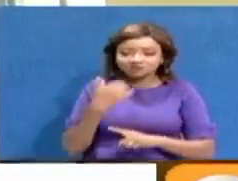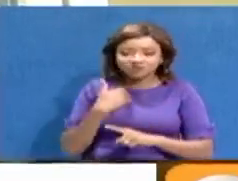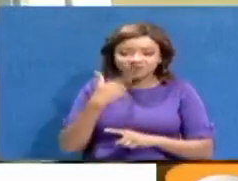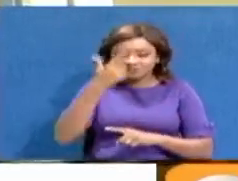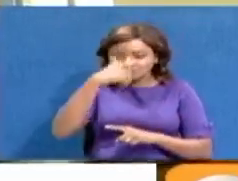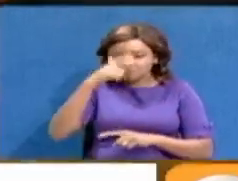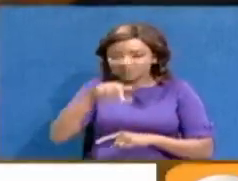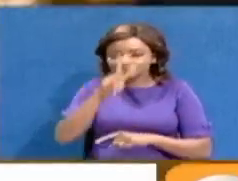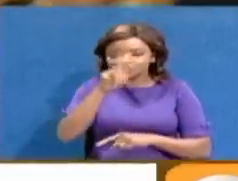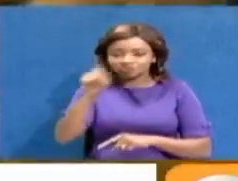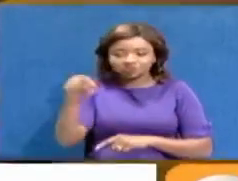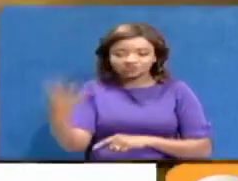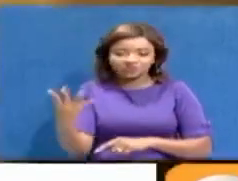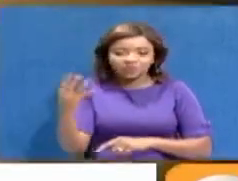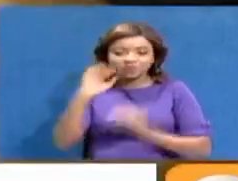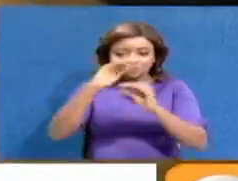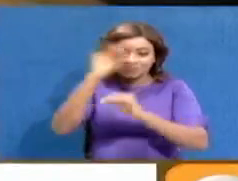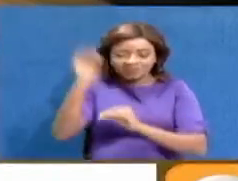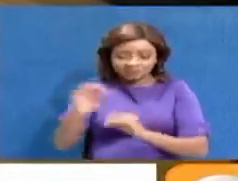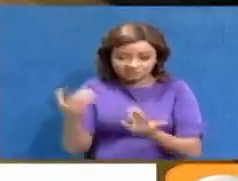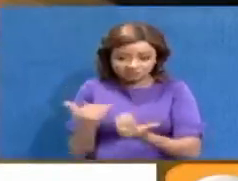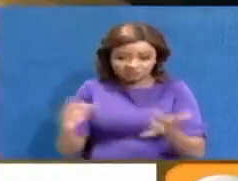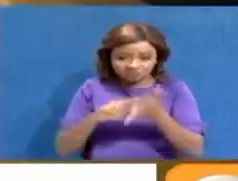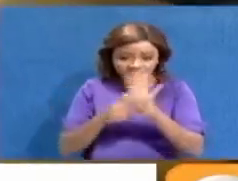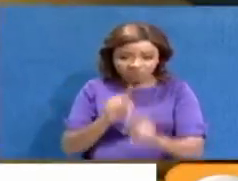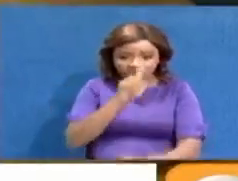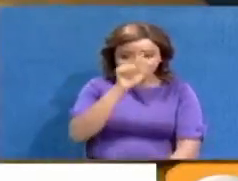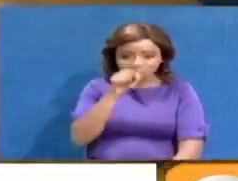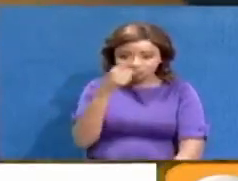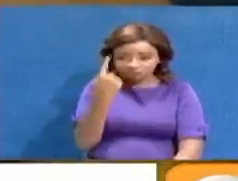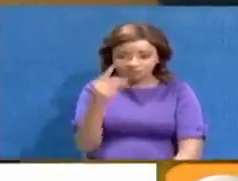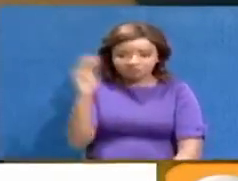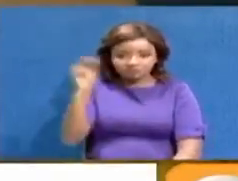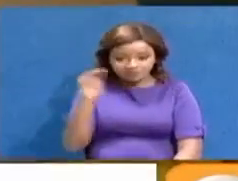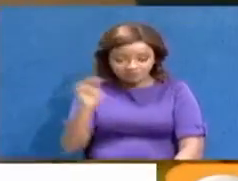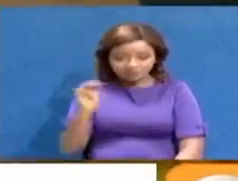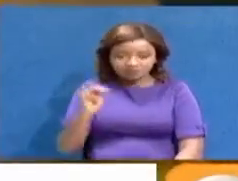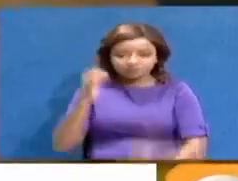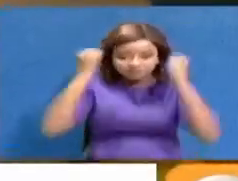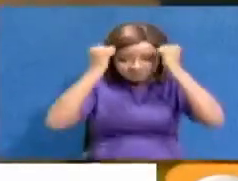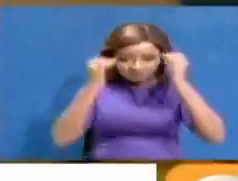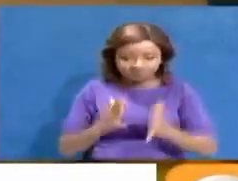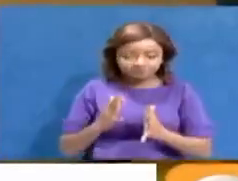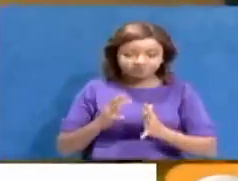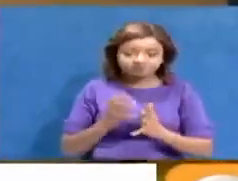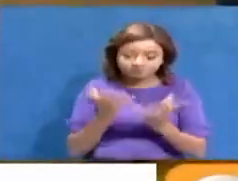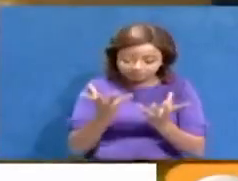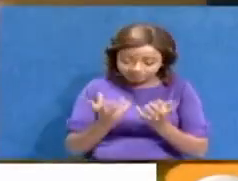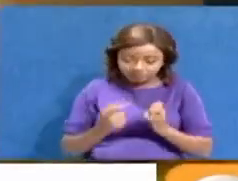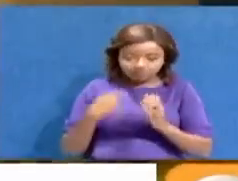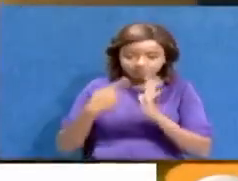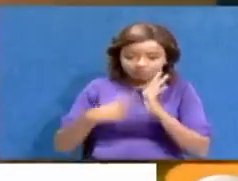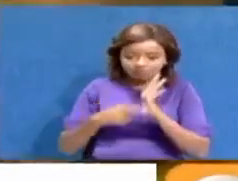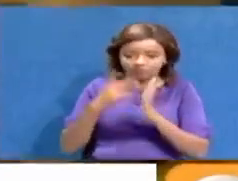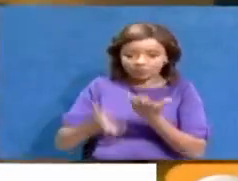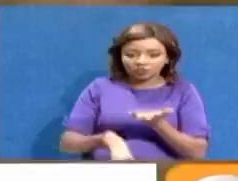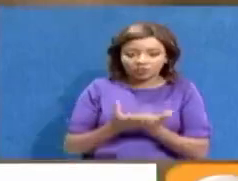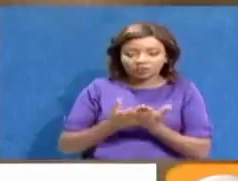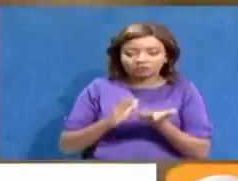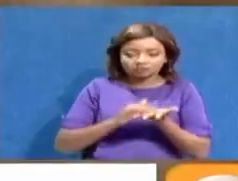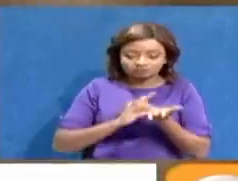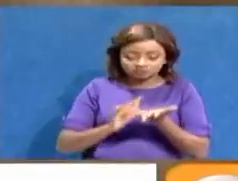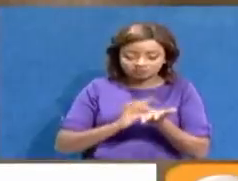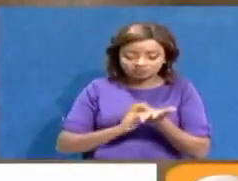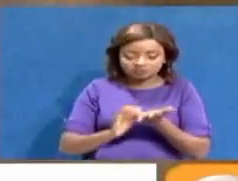.4 percent, meaning that at least 1.1 million potential learners will need electronic braille support